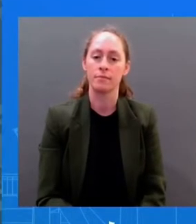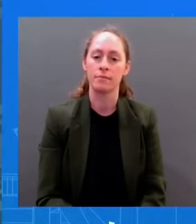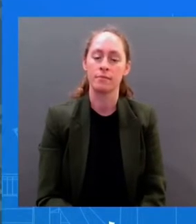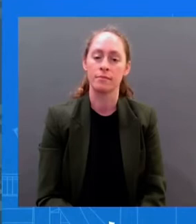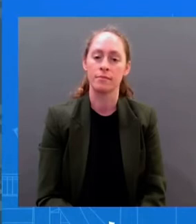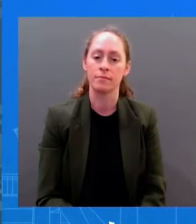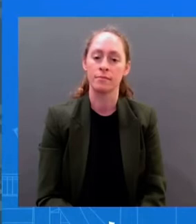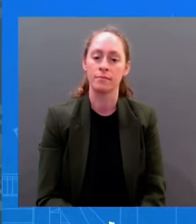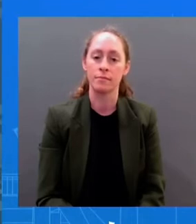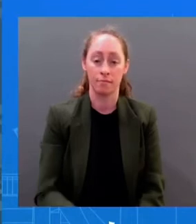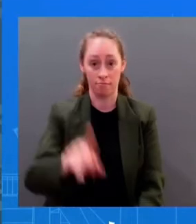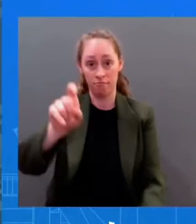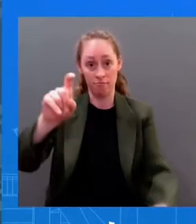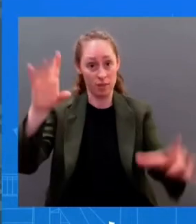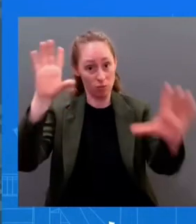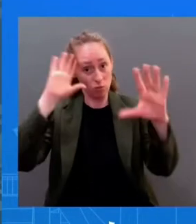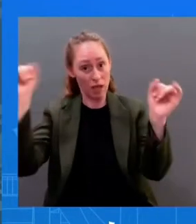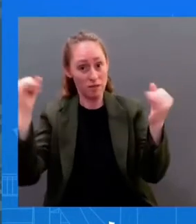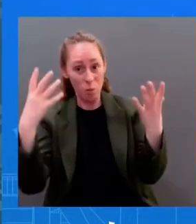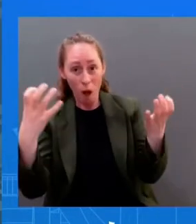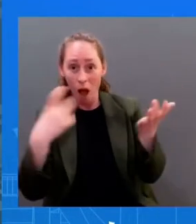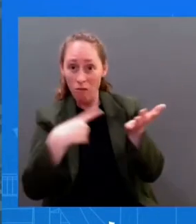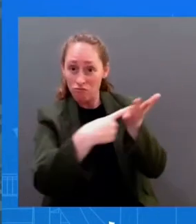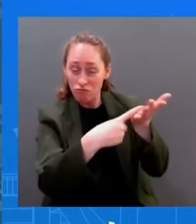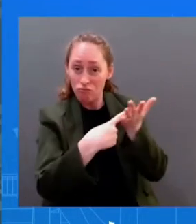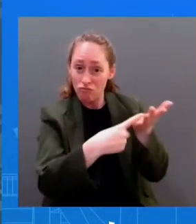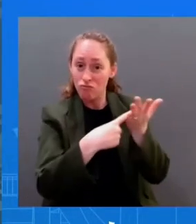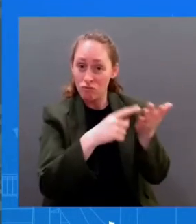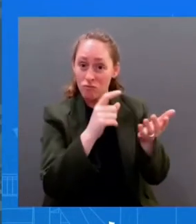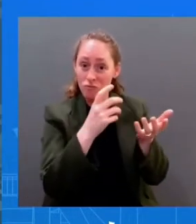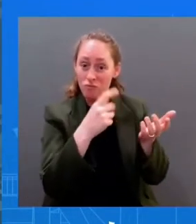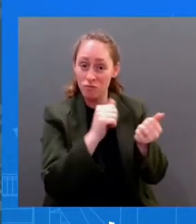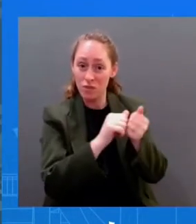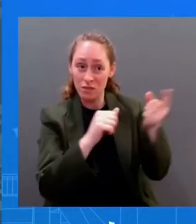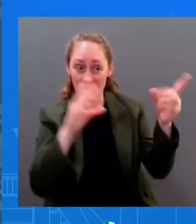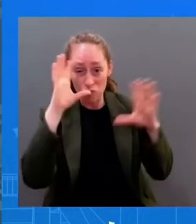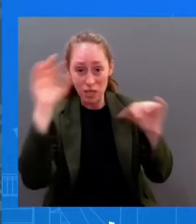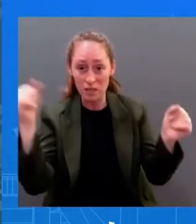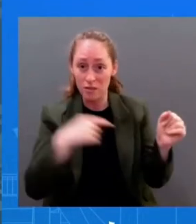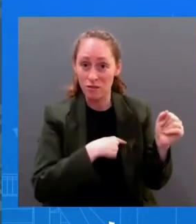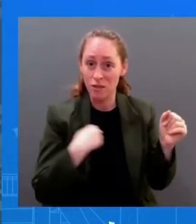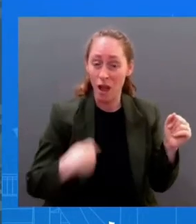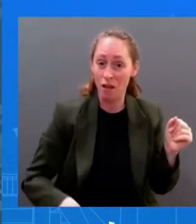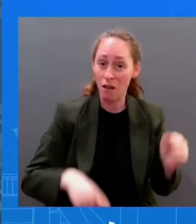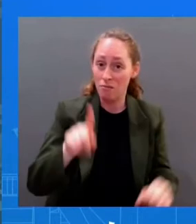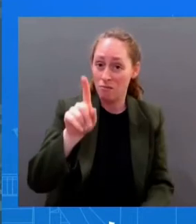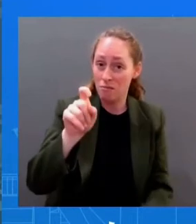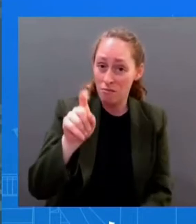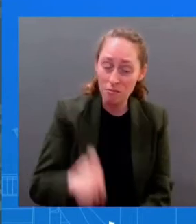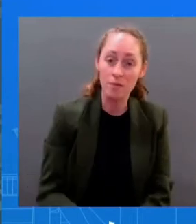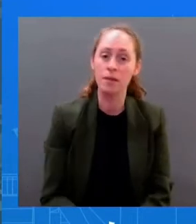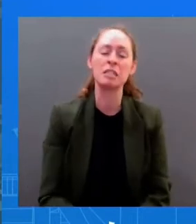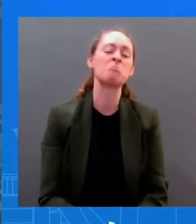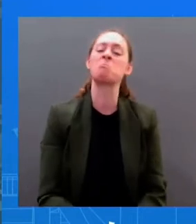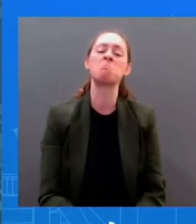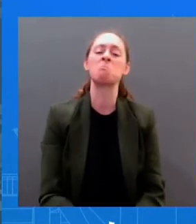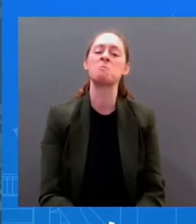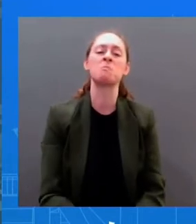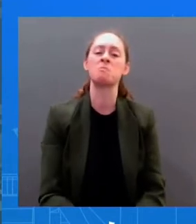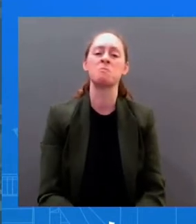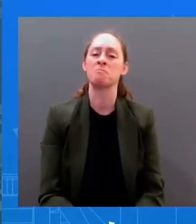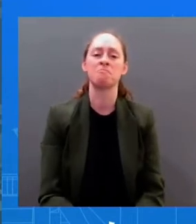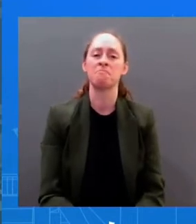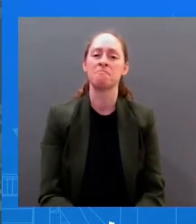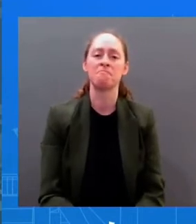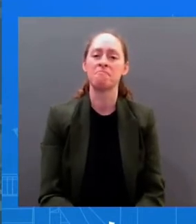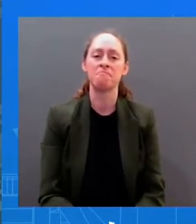just don't have anything to preview. As you know, and I said this moments ago, leader-to-leader conversations and communication is important to